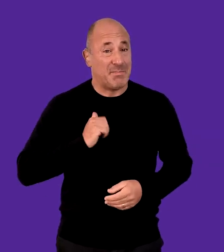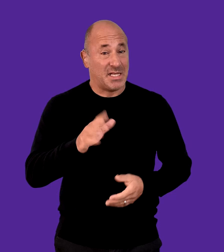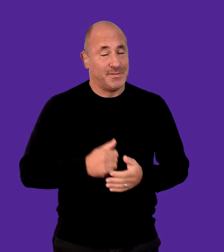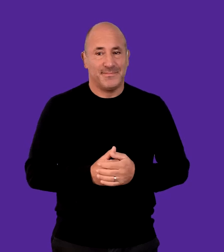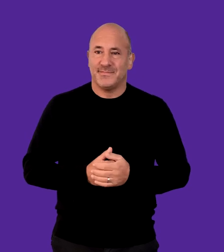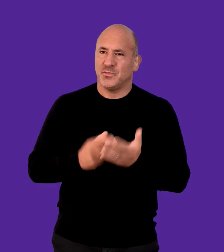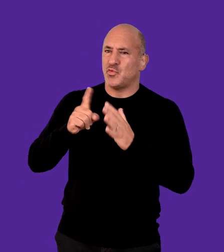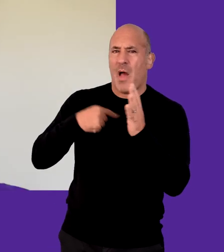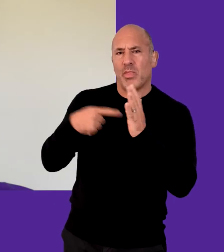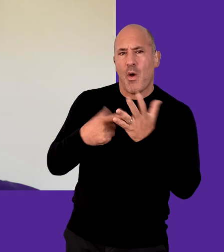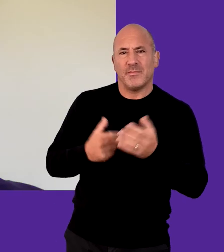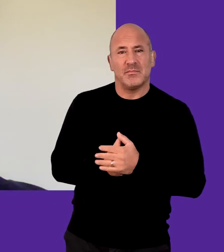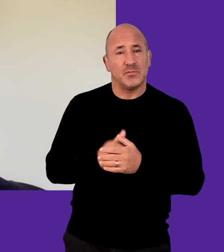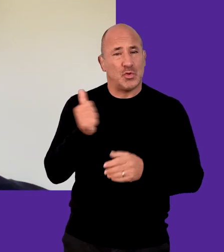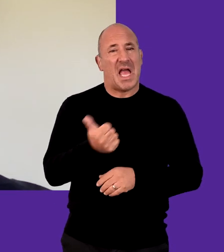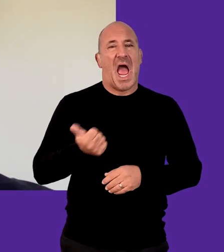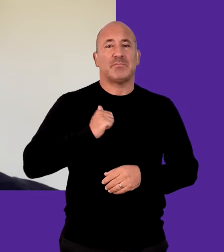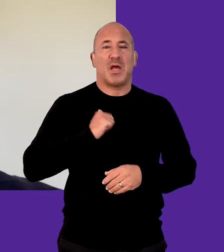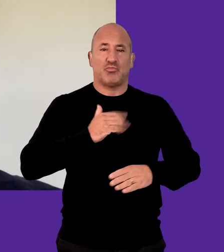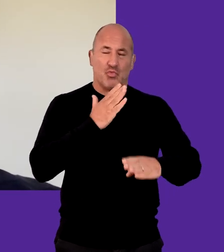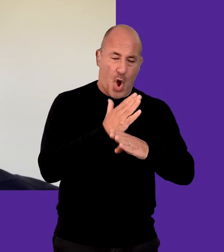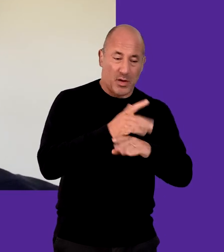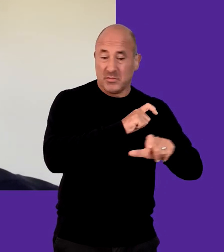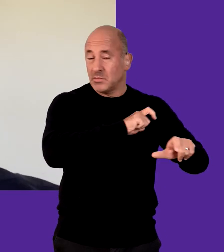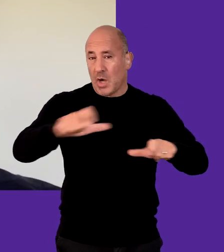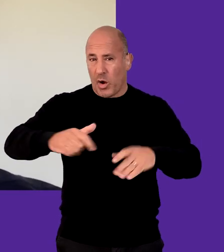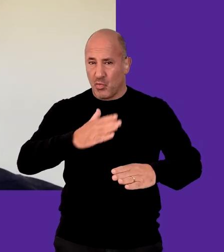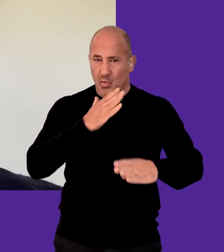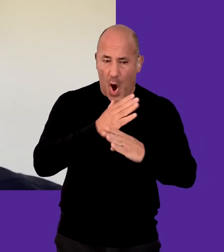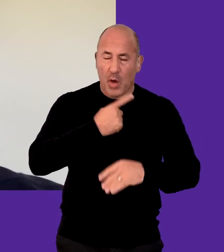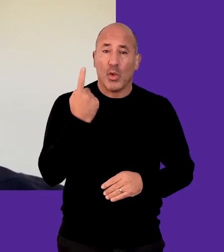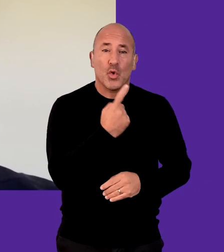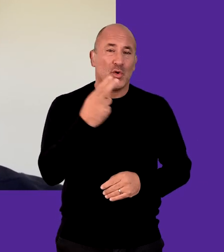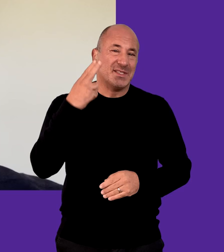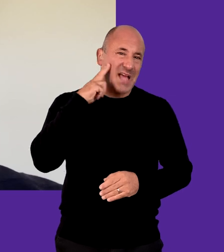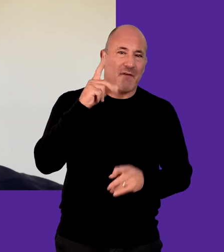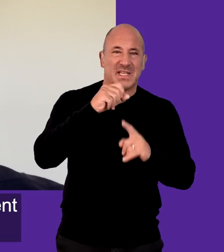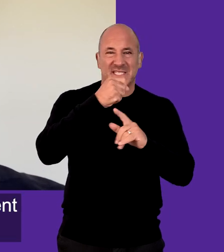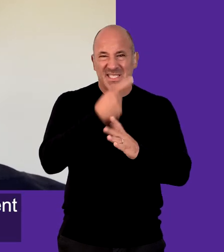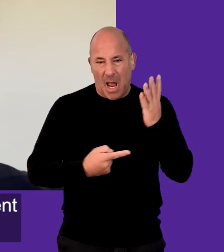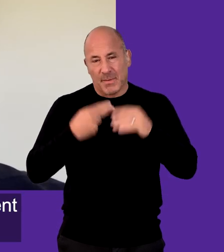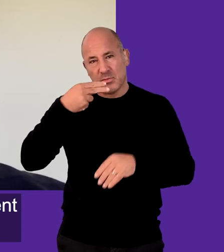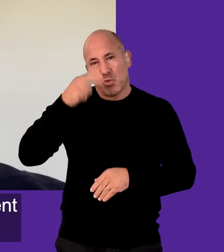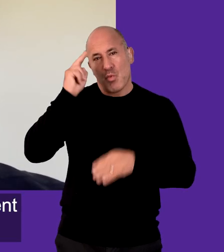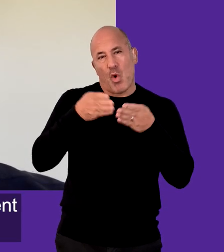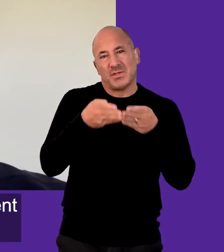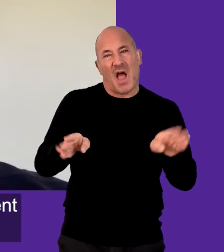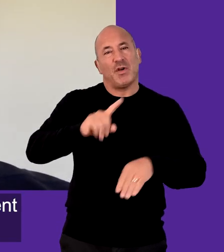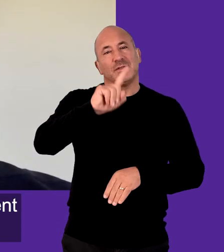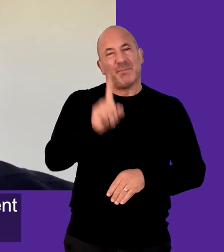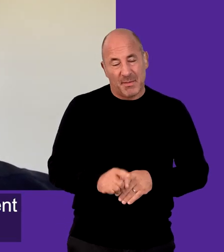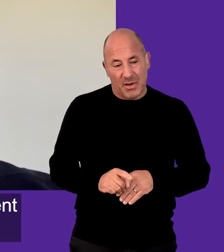Anticipated Jack Dorn You should fully expect to work and continue to work With deaf,